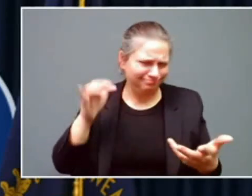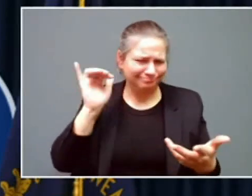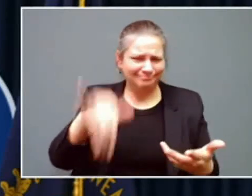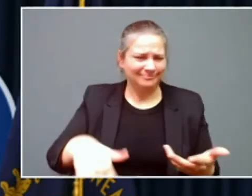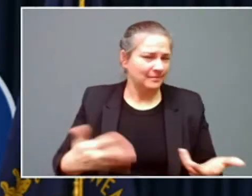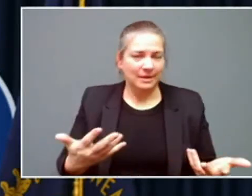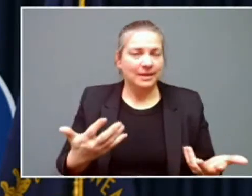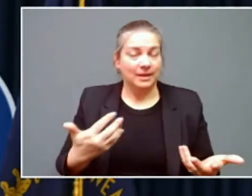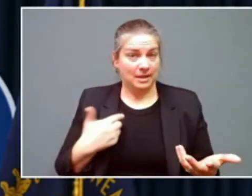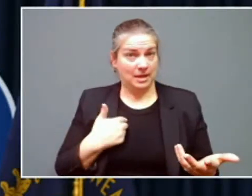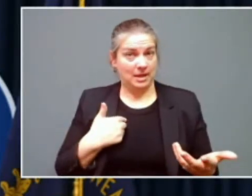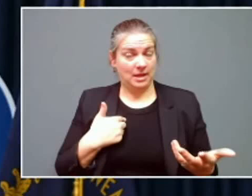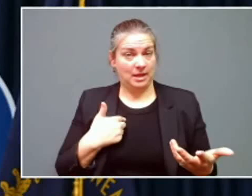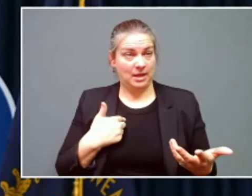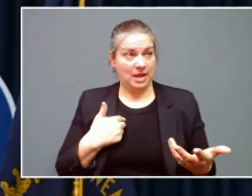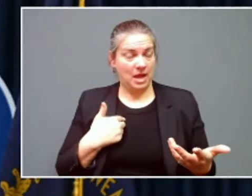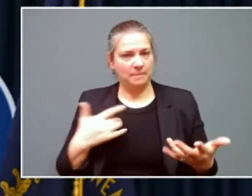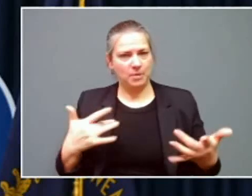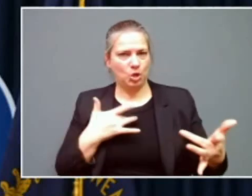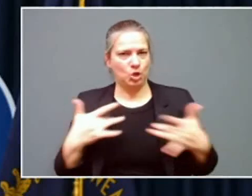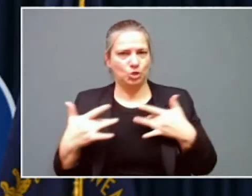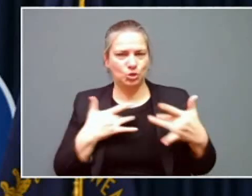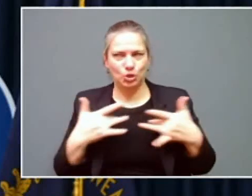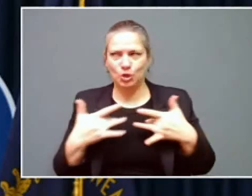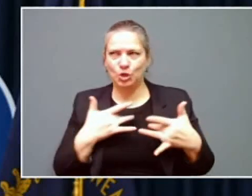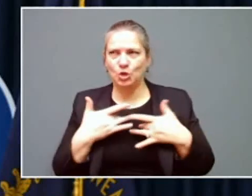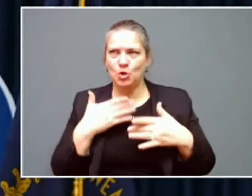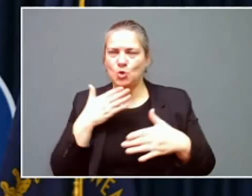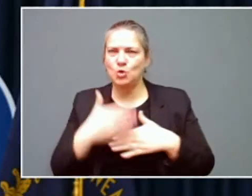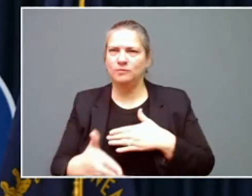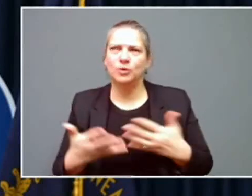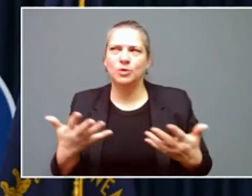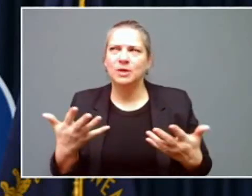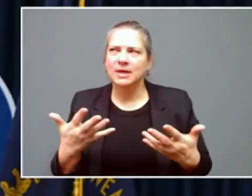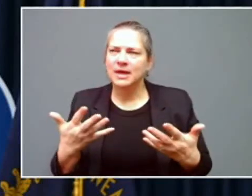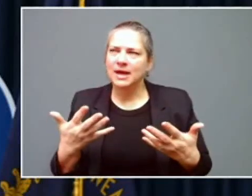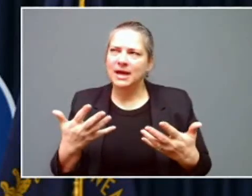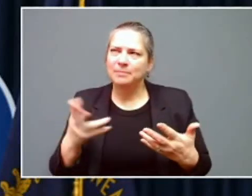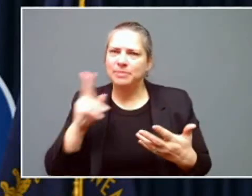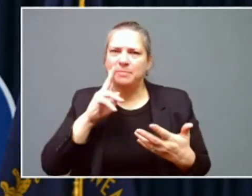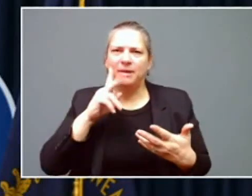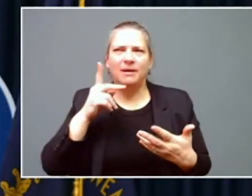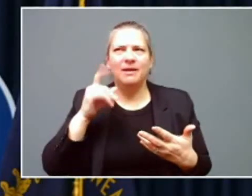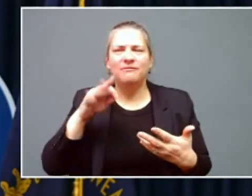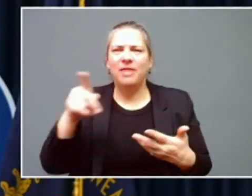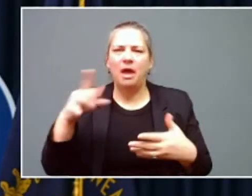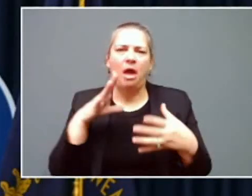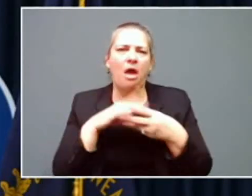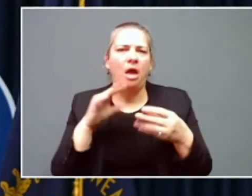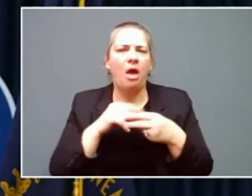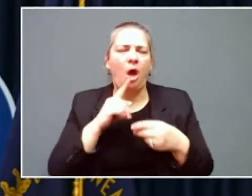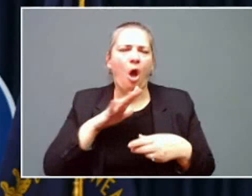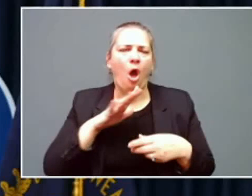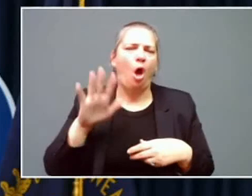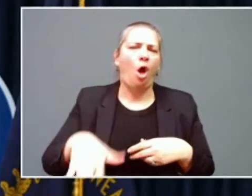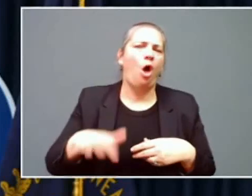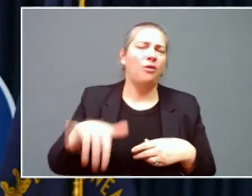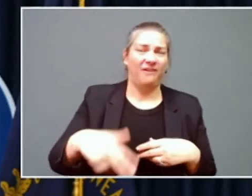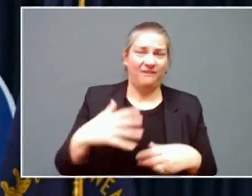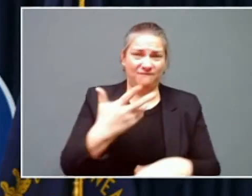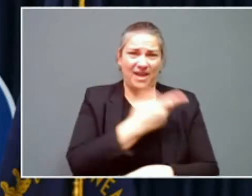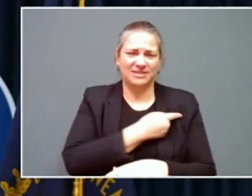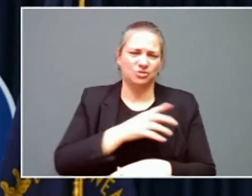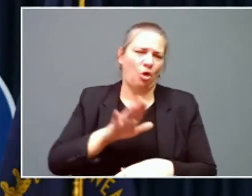any comments that would lessen people getting vaccinated. We